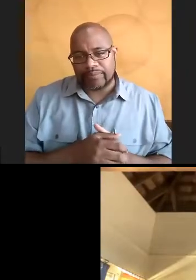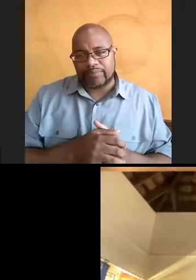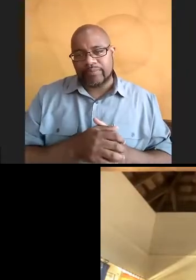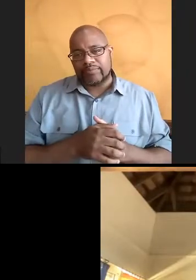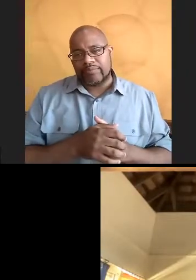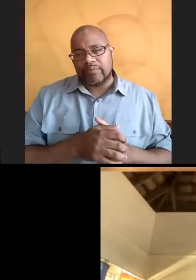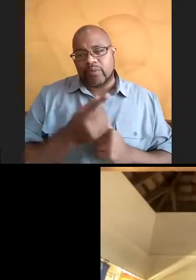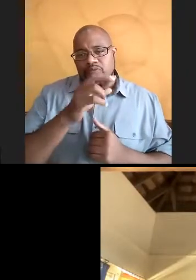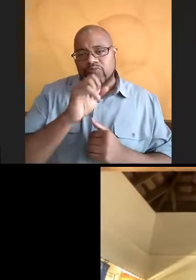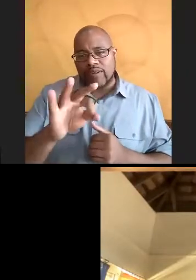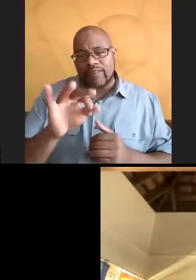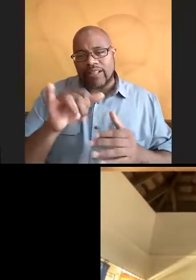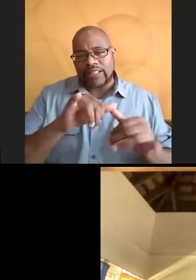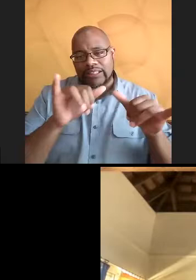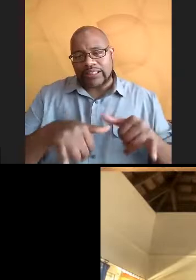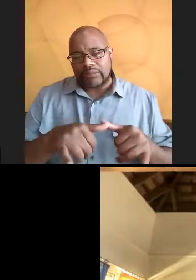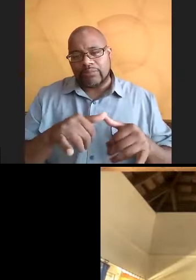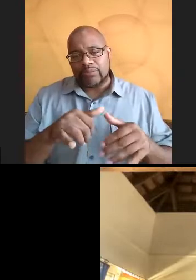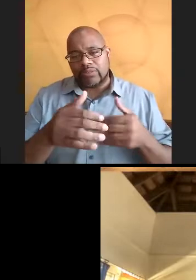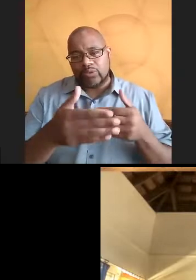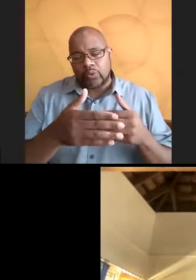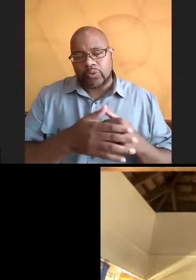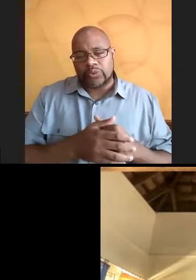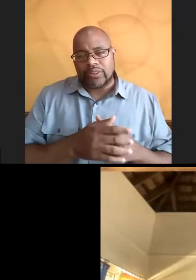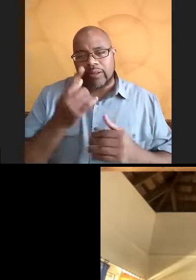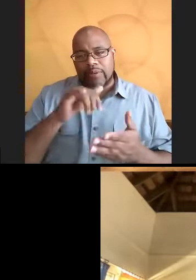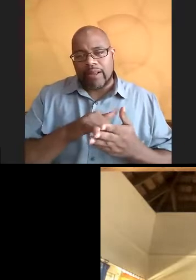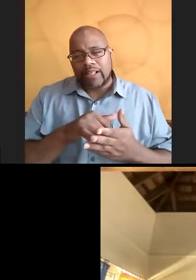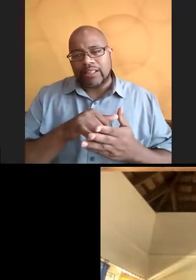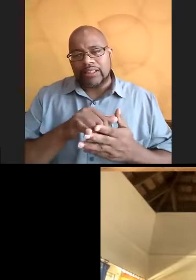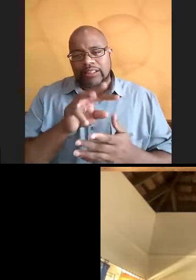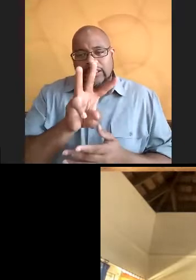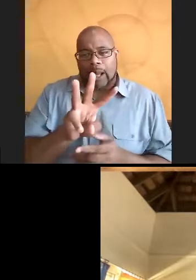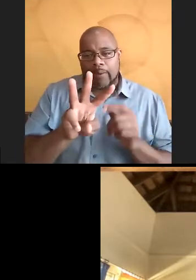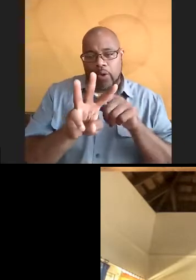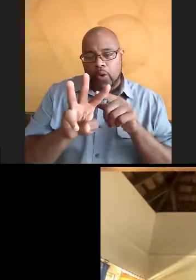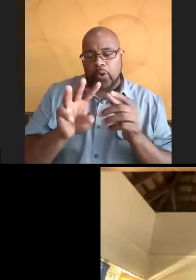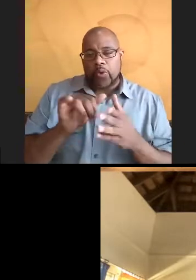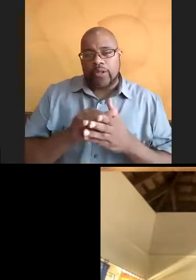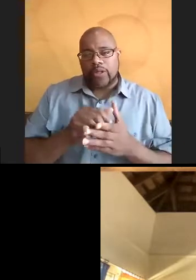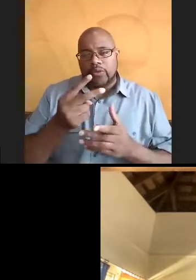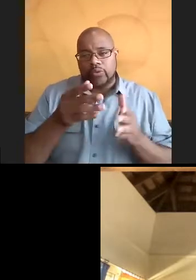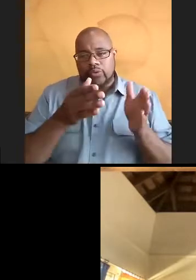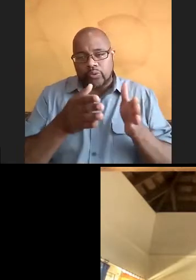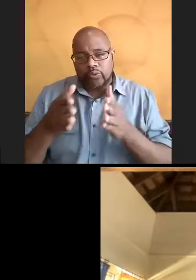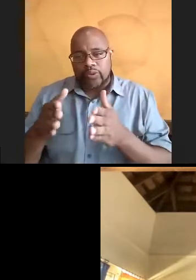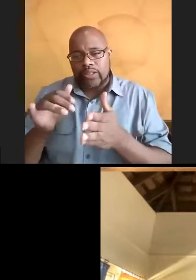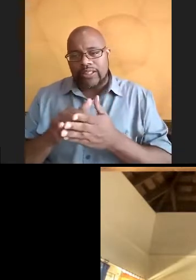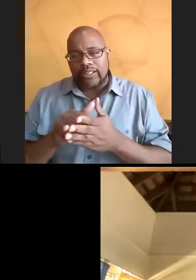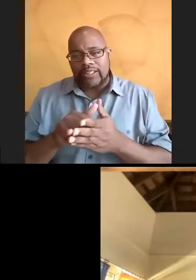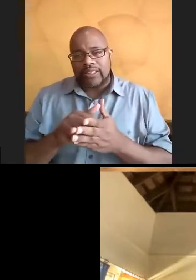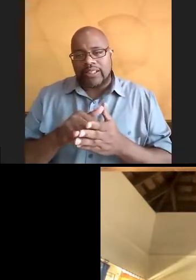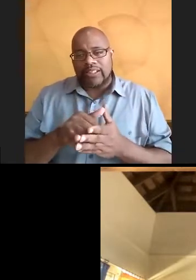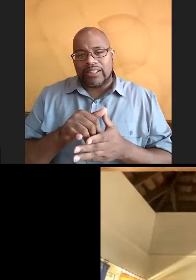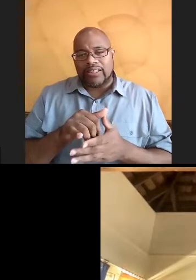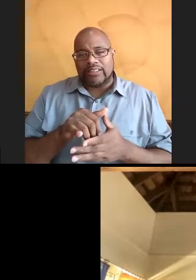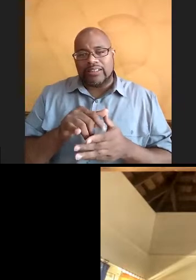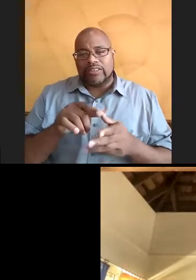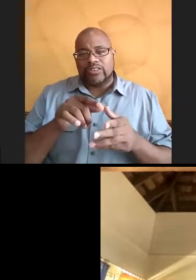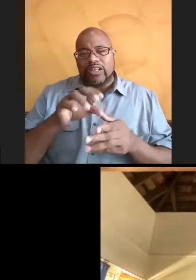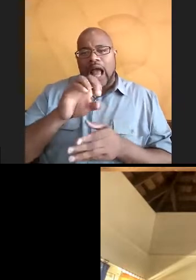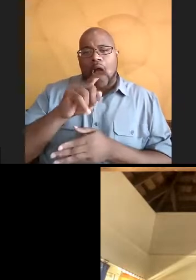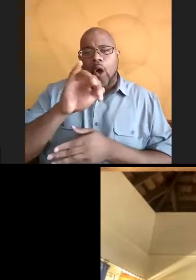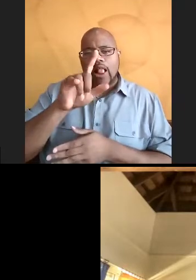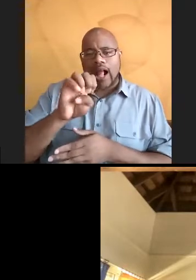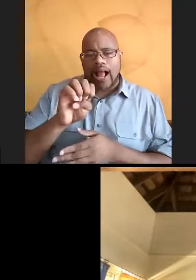reef closest to the shore. So, like, if you think about the W, right, these are the two bays. That fringing reef kind of outlines the W